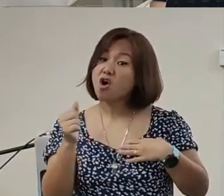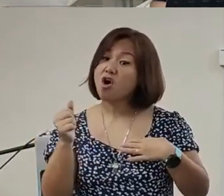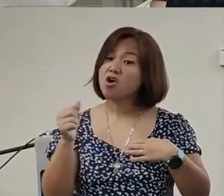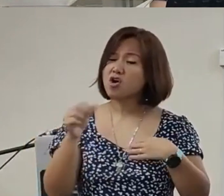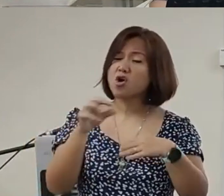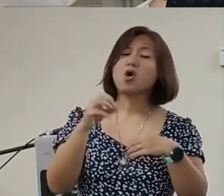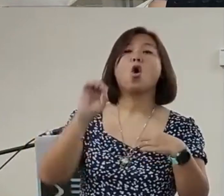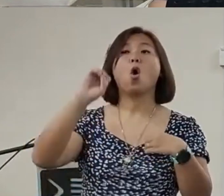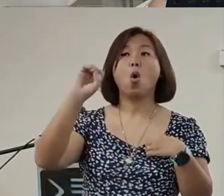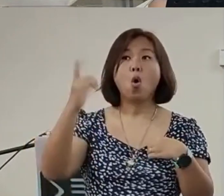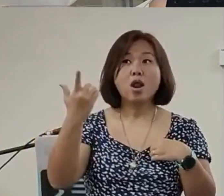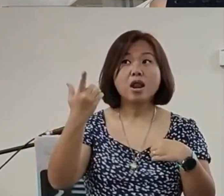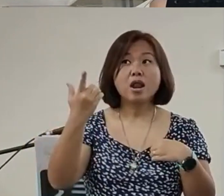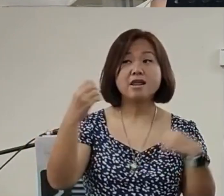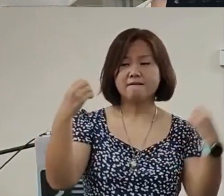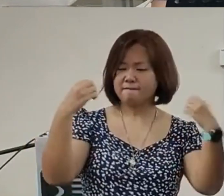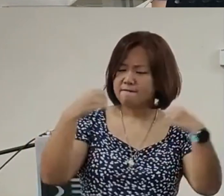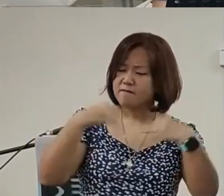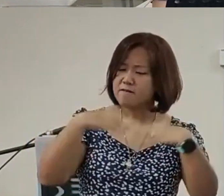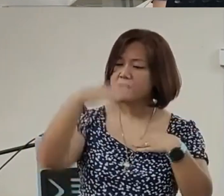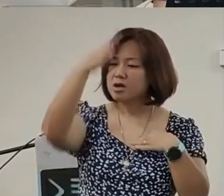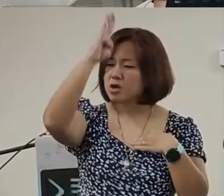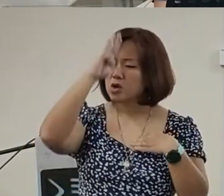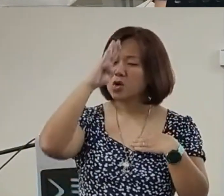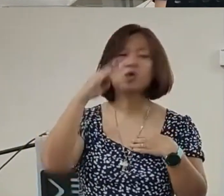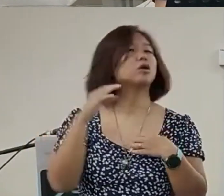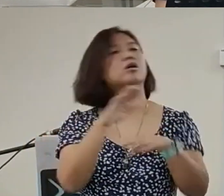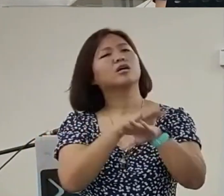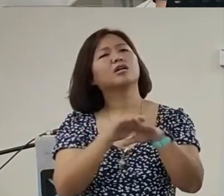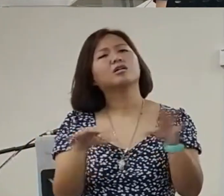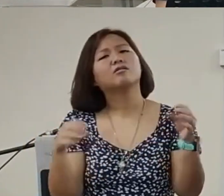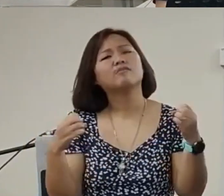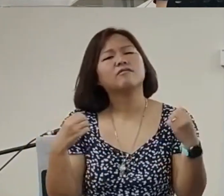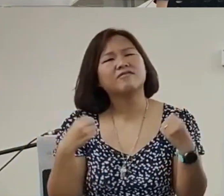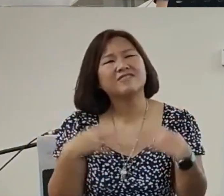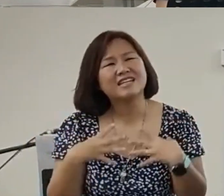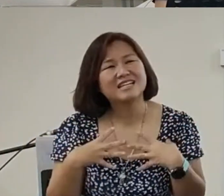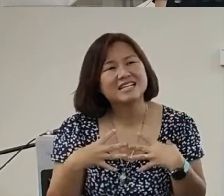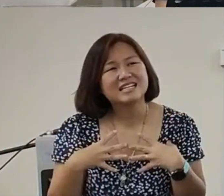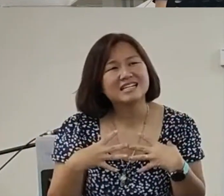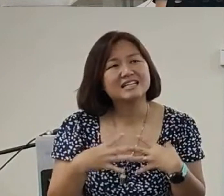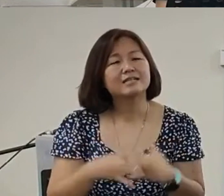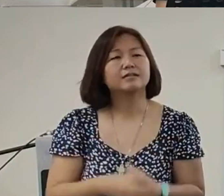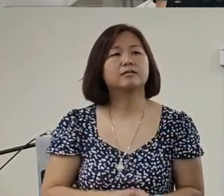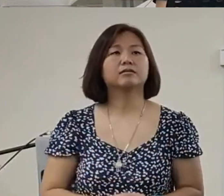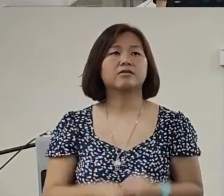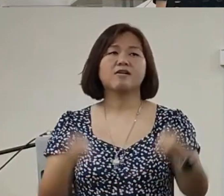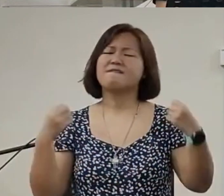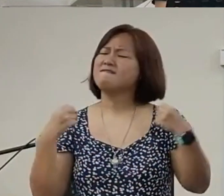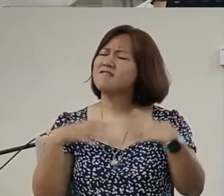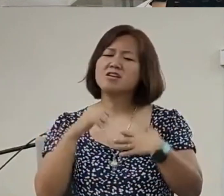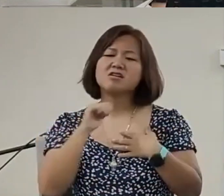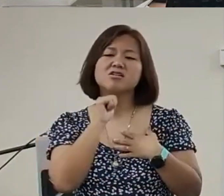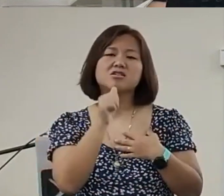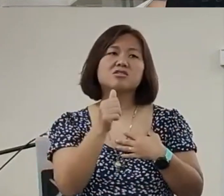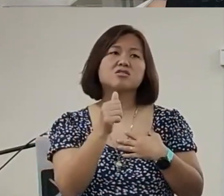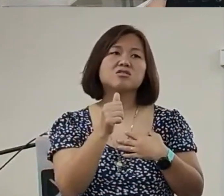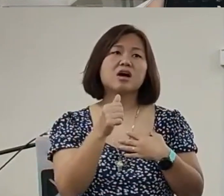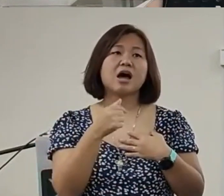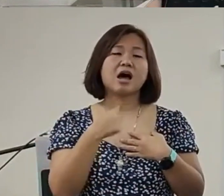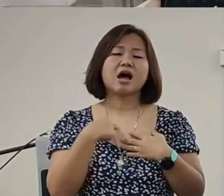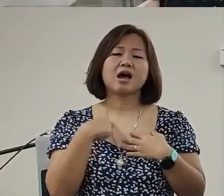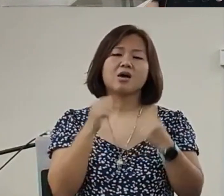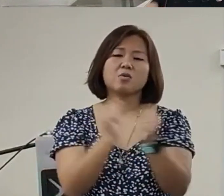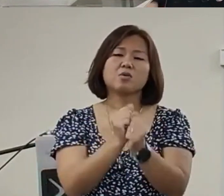else fear not don't fear your husband don't fear disaster don't fear not it's fear not verse 10 fear not for